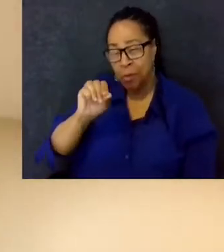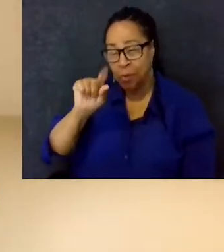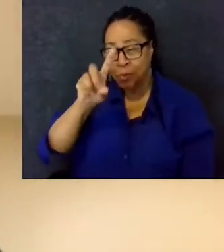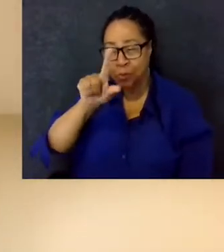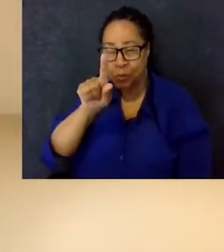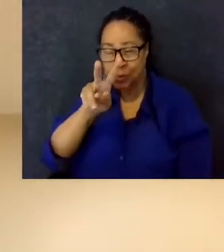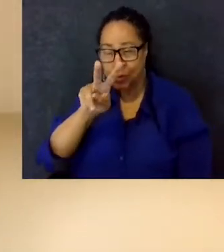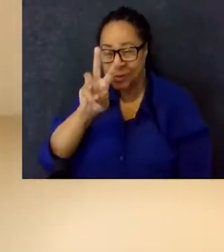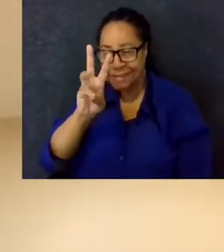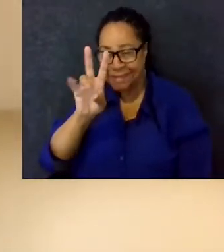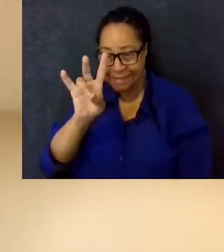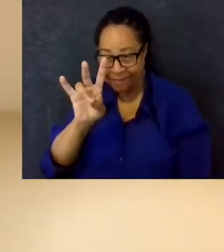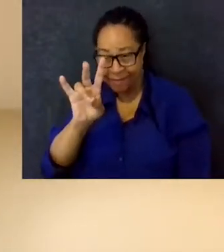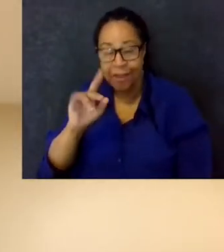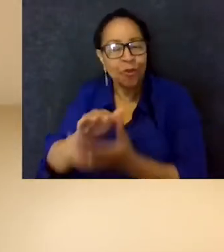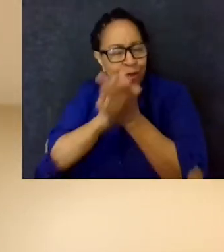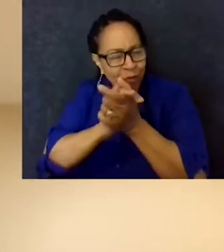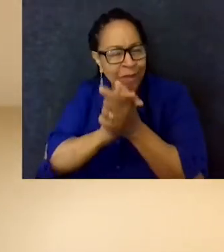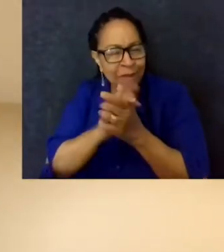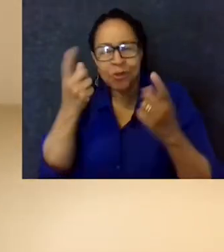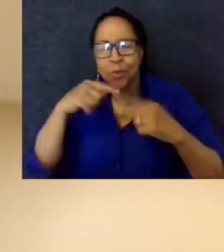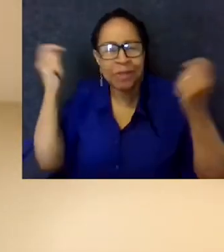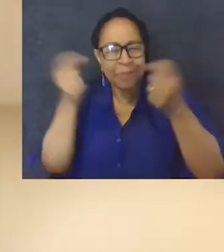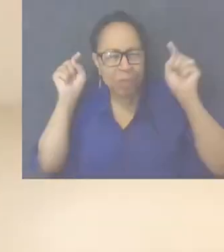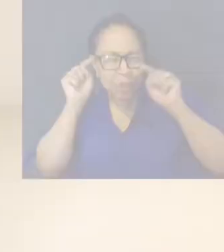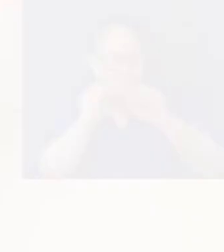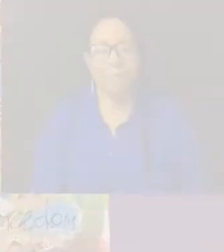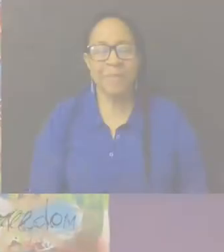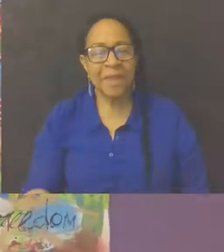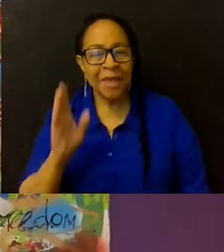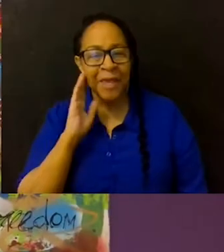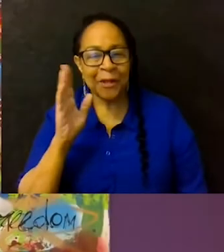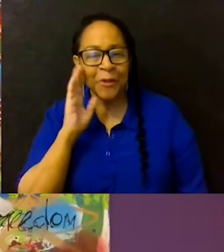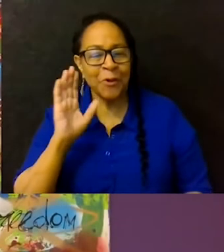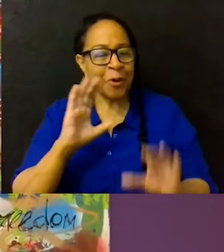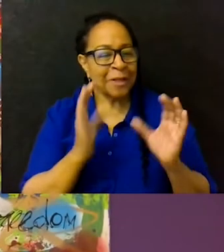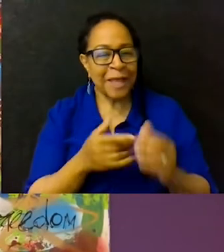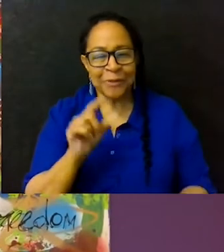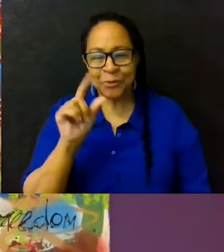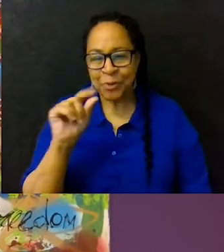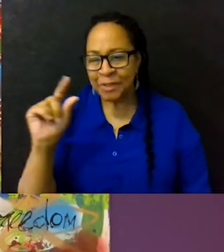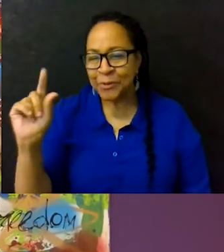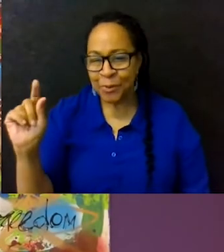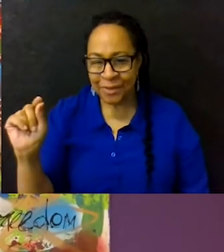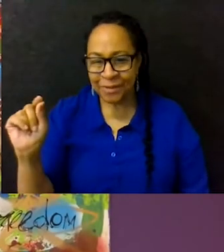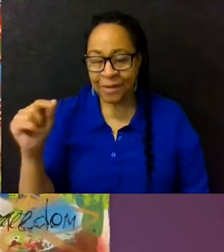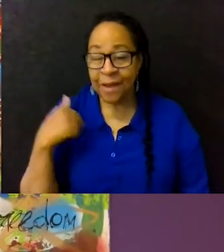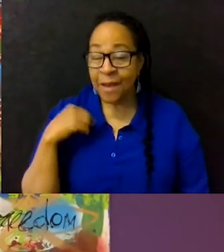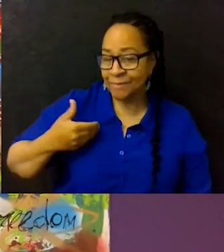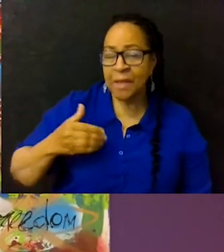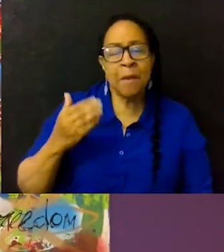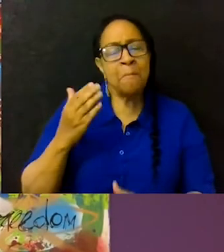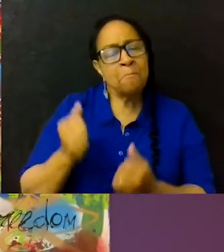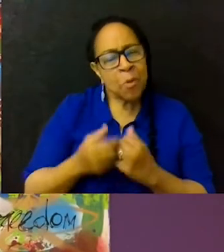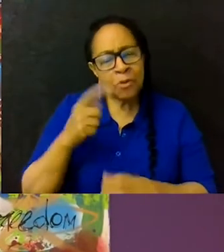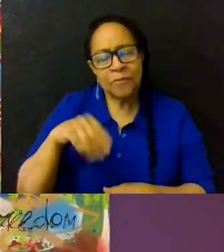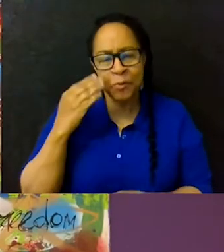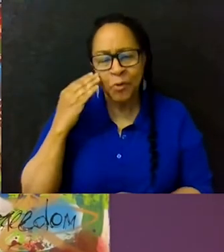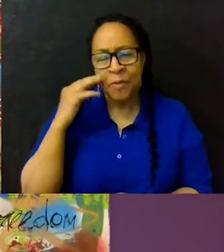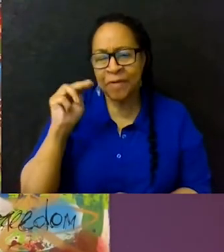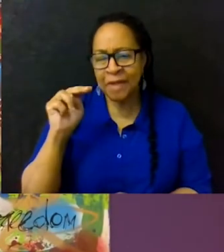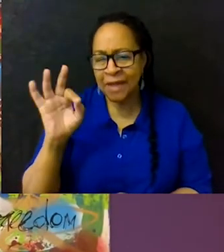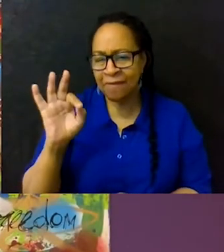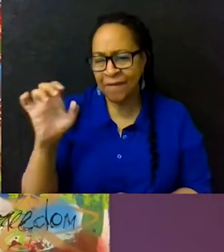Listen, congratulations. We're celebrating you. We're celebrating you because you did a great job. Hello, Class of 2020. I'm Malcolm Jenkins, and I am